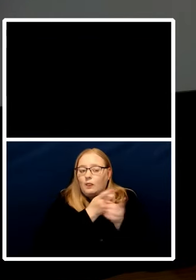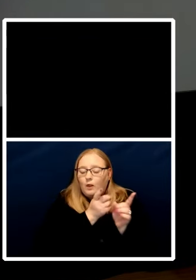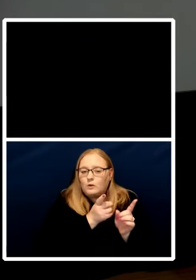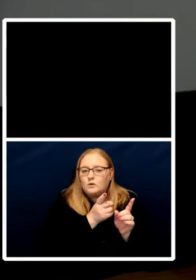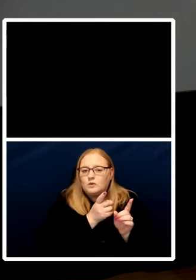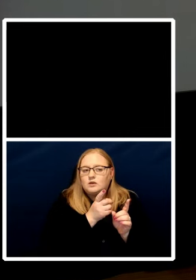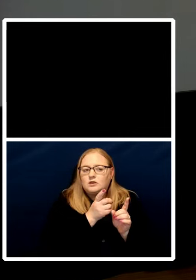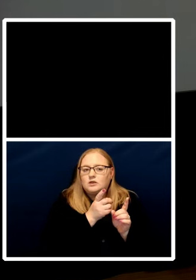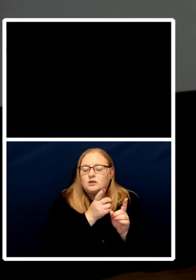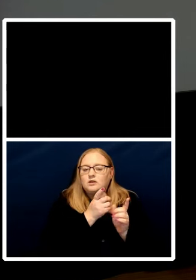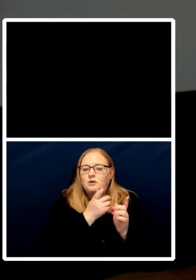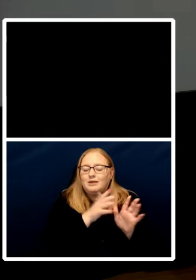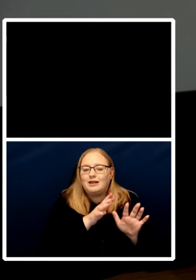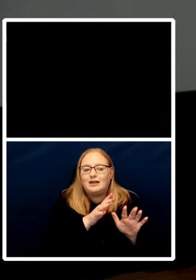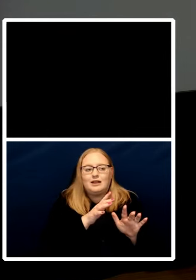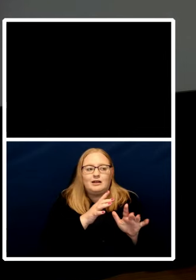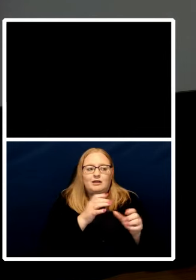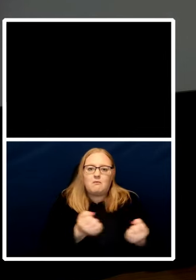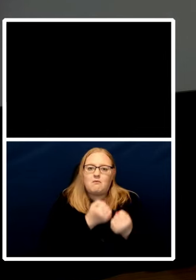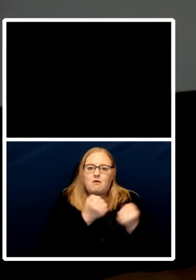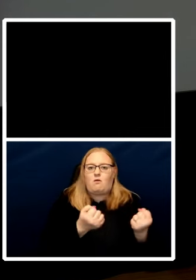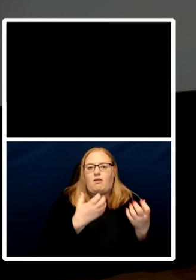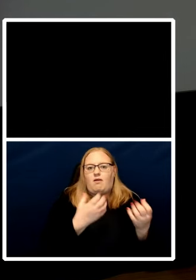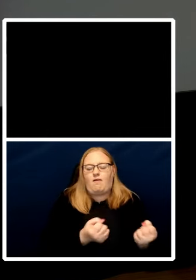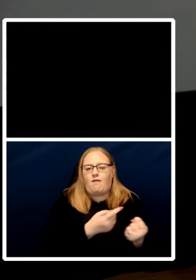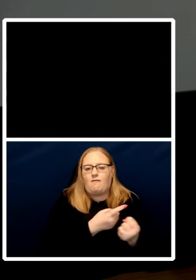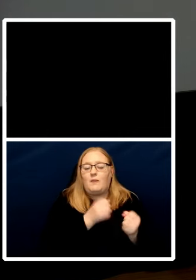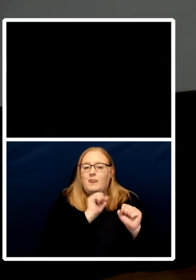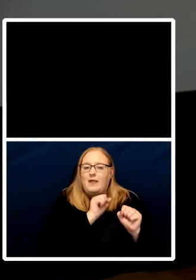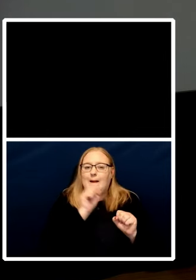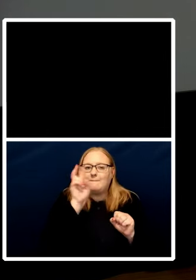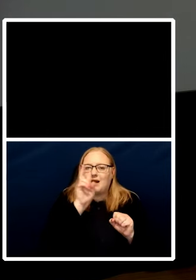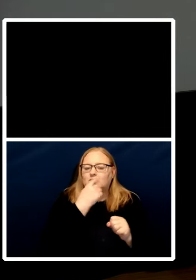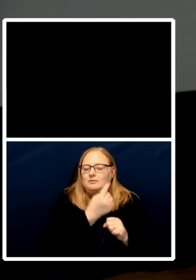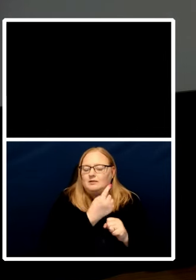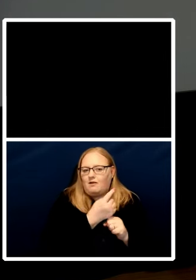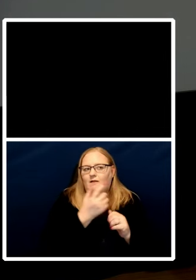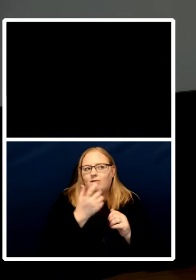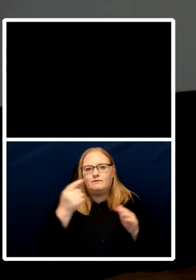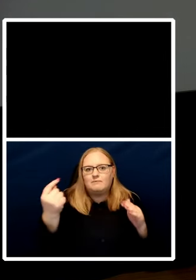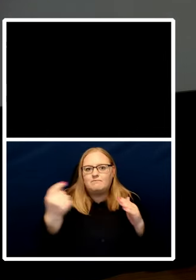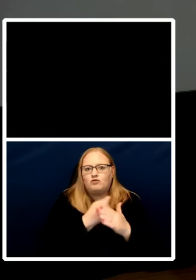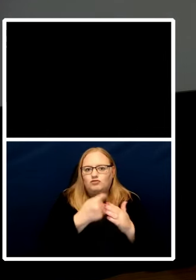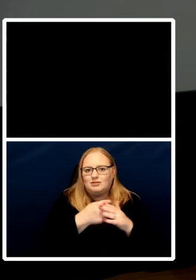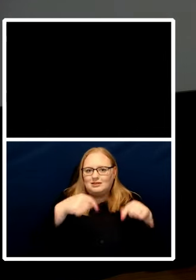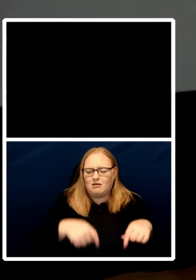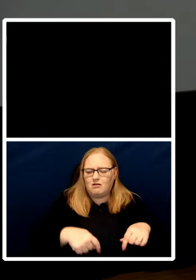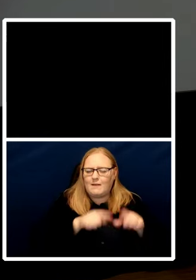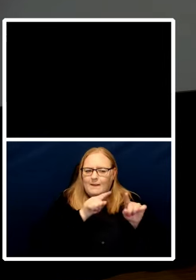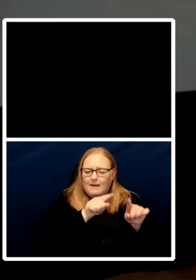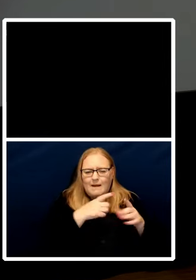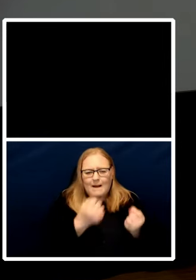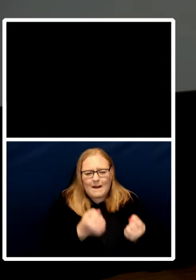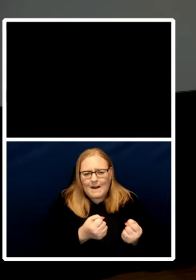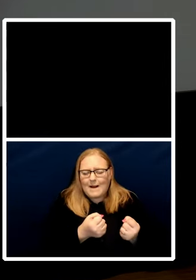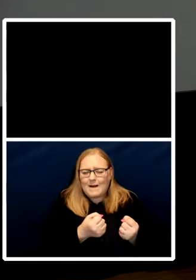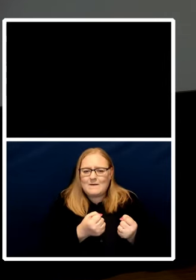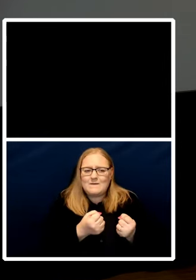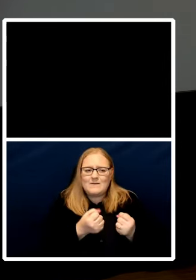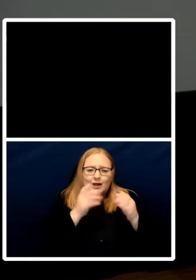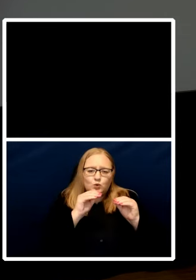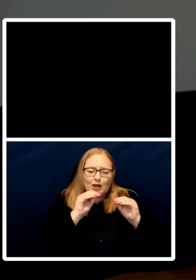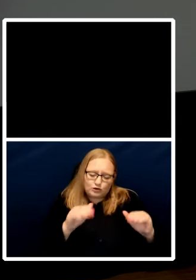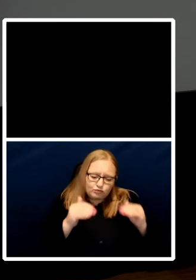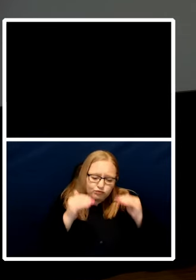tables of power in this country with elite international education that includes stanford university the